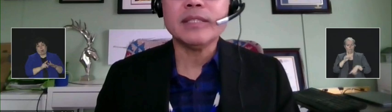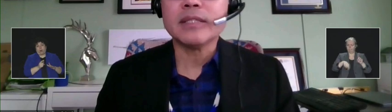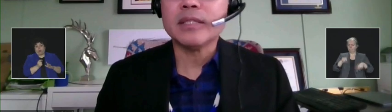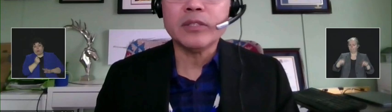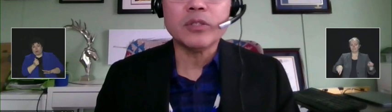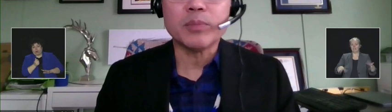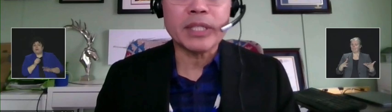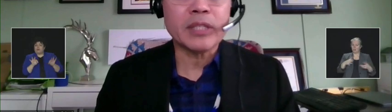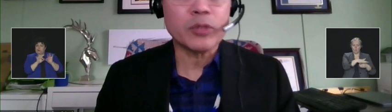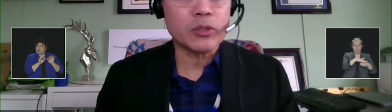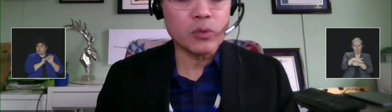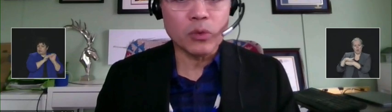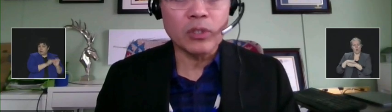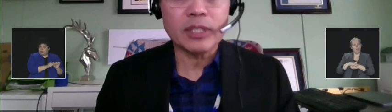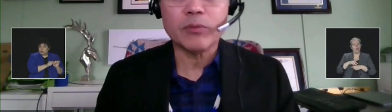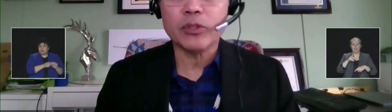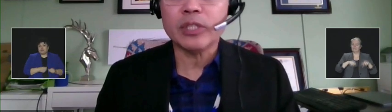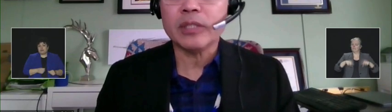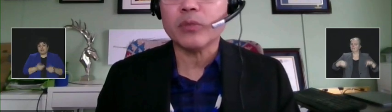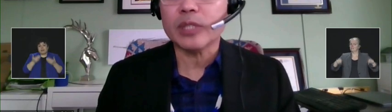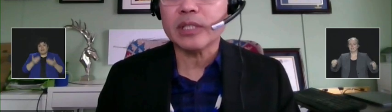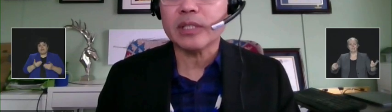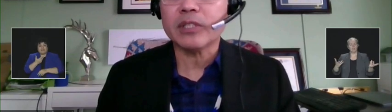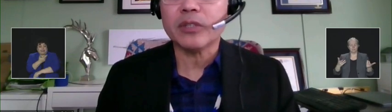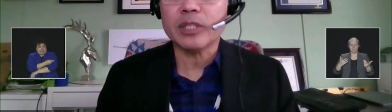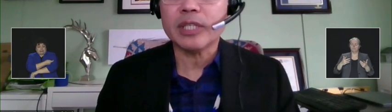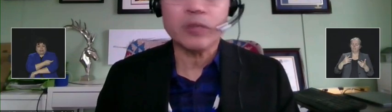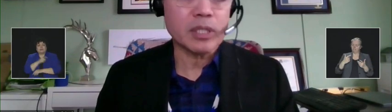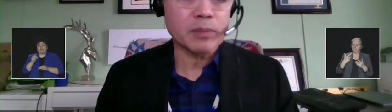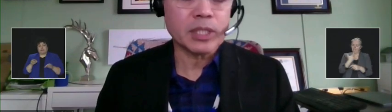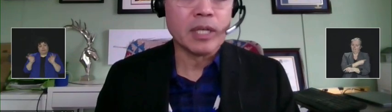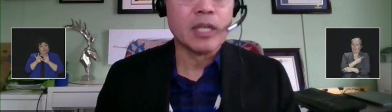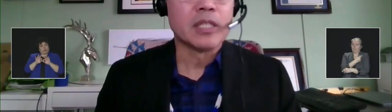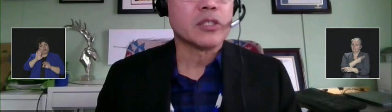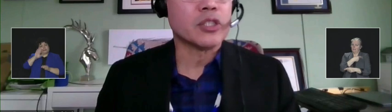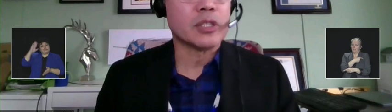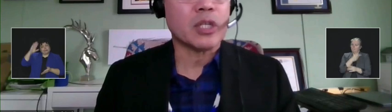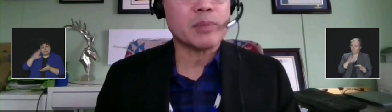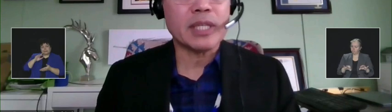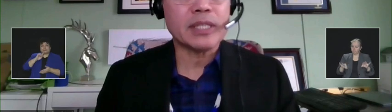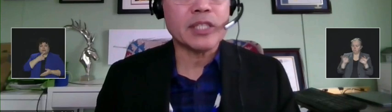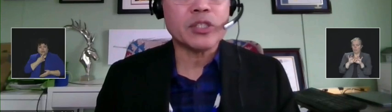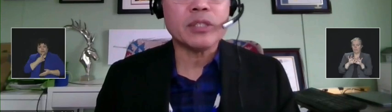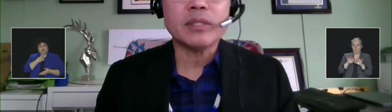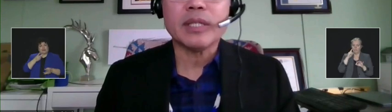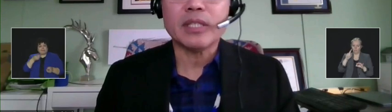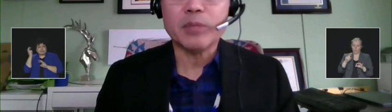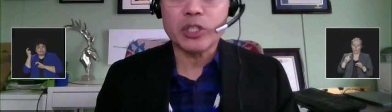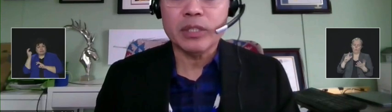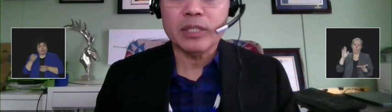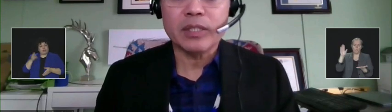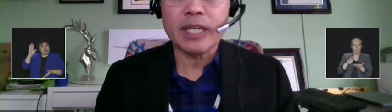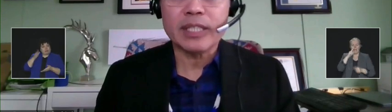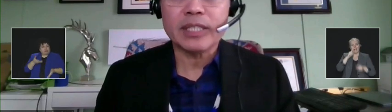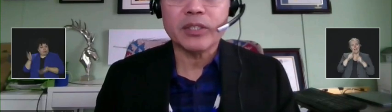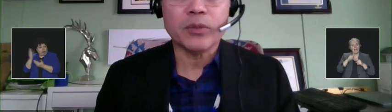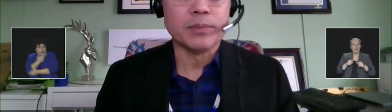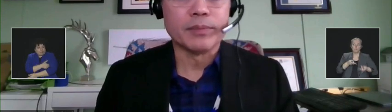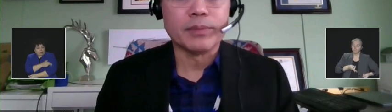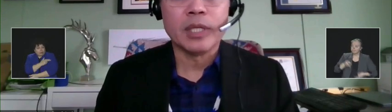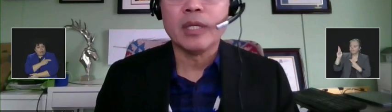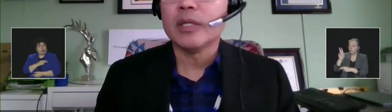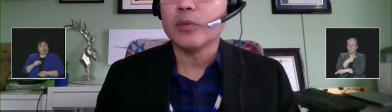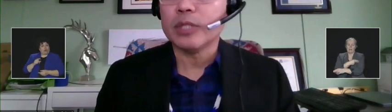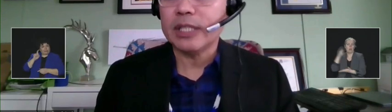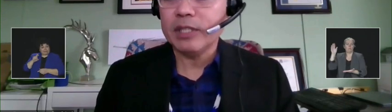Vaccines continue to play a critical role in reducing the risk of serious outcomes, such as hospitalization and admission into the ICU.